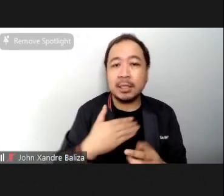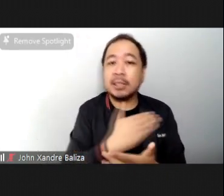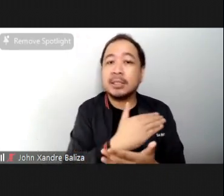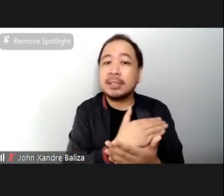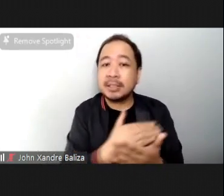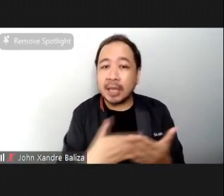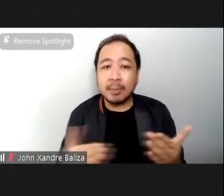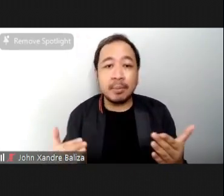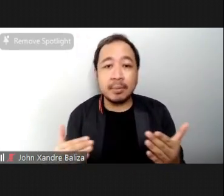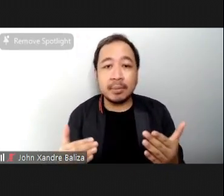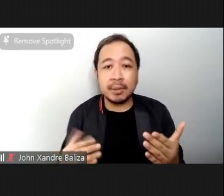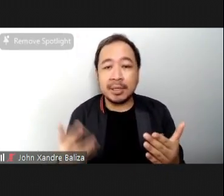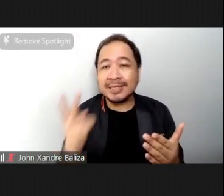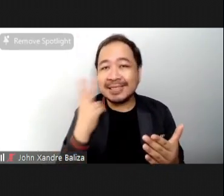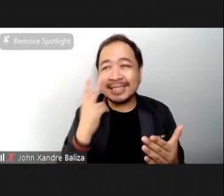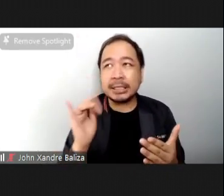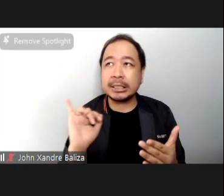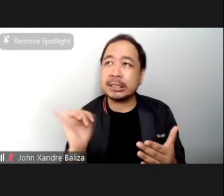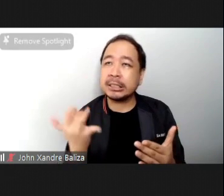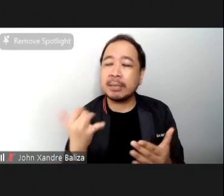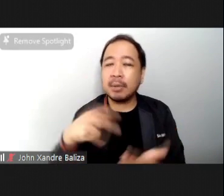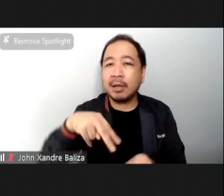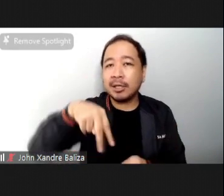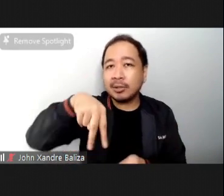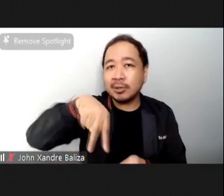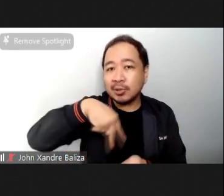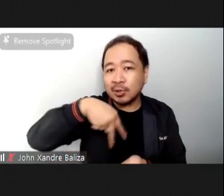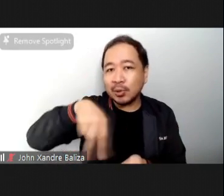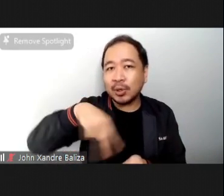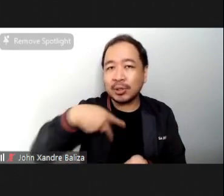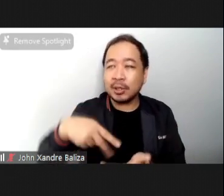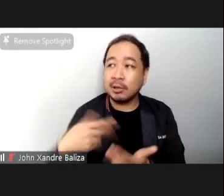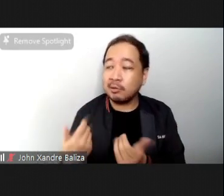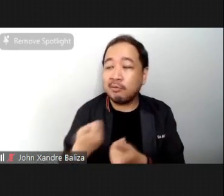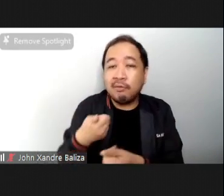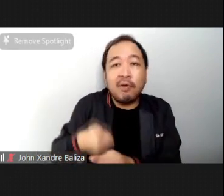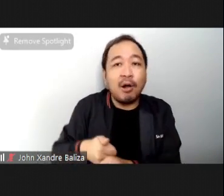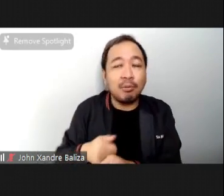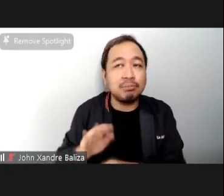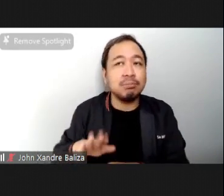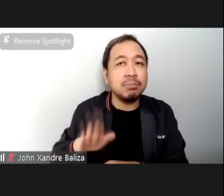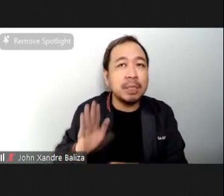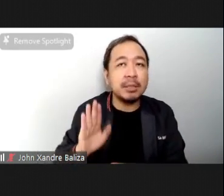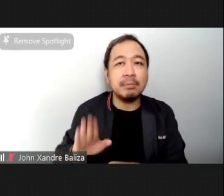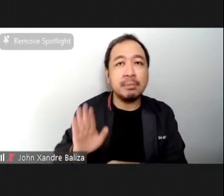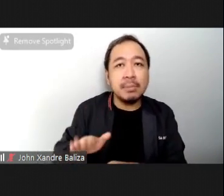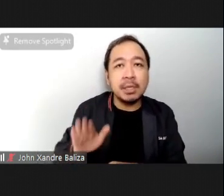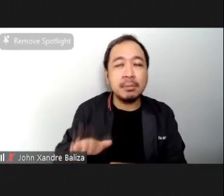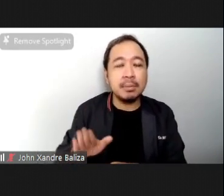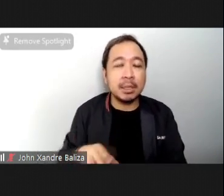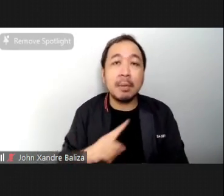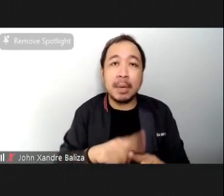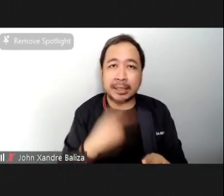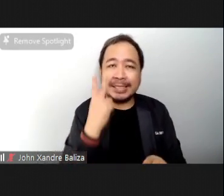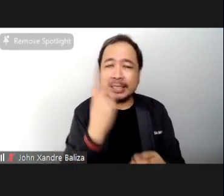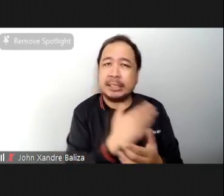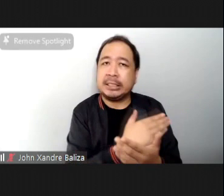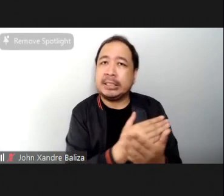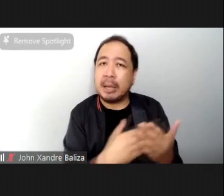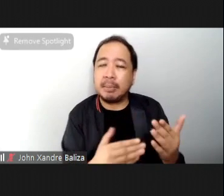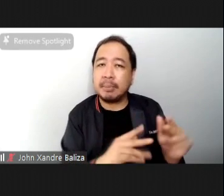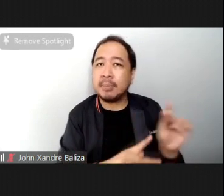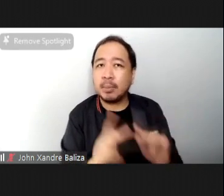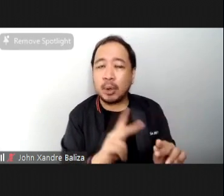like dancing by really tuning into a beat we also seen people that have a martial arts background